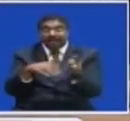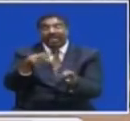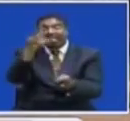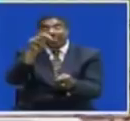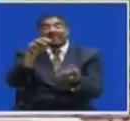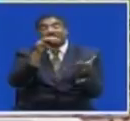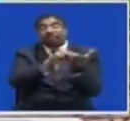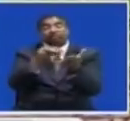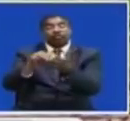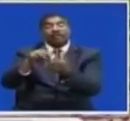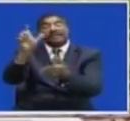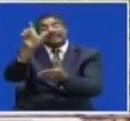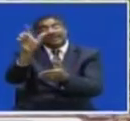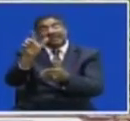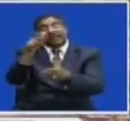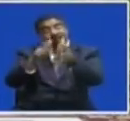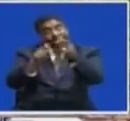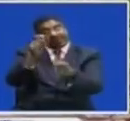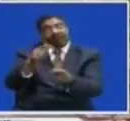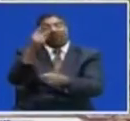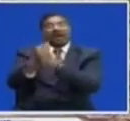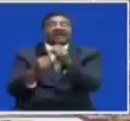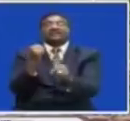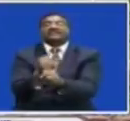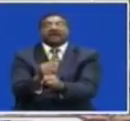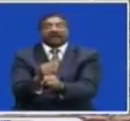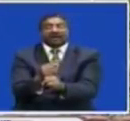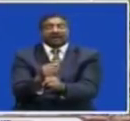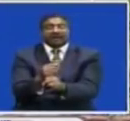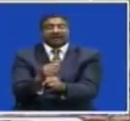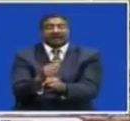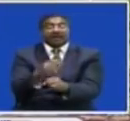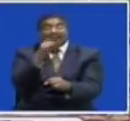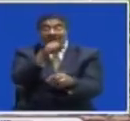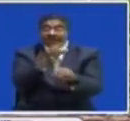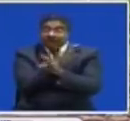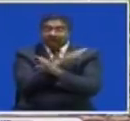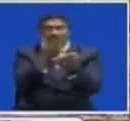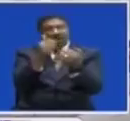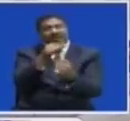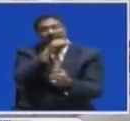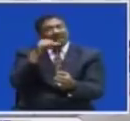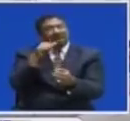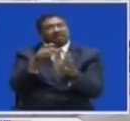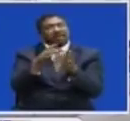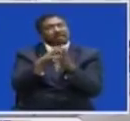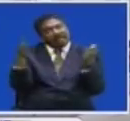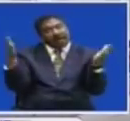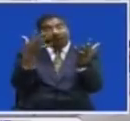litres A year Promotion of dairy farming Is cardinal In actualizing The country's vision Of agriculture Diversification